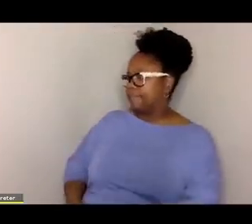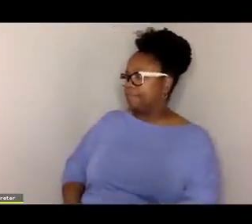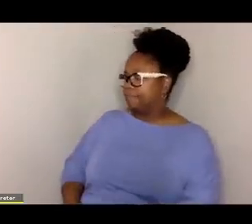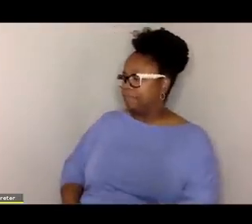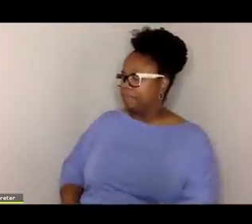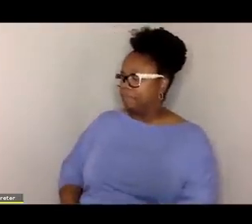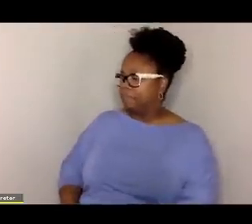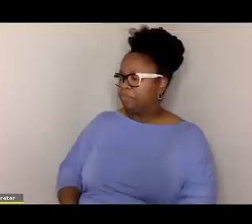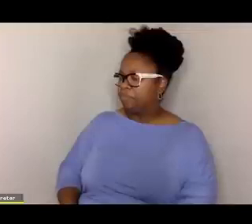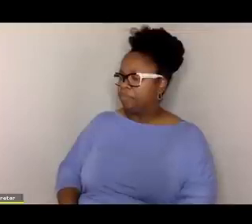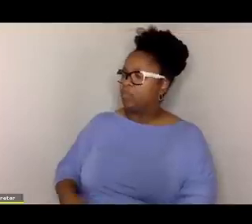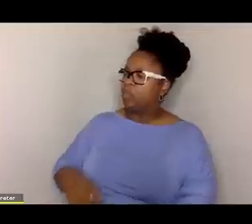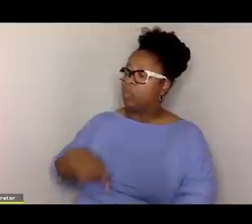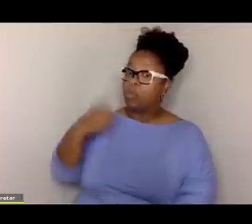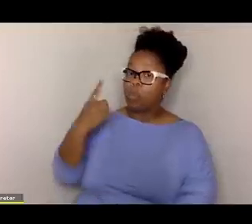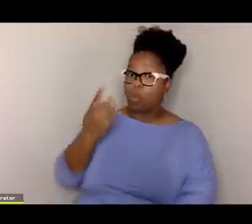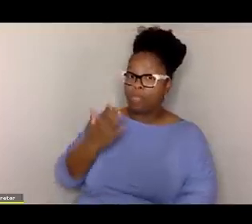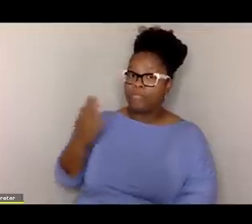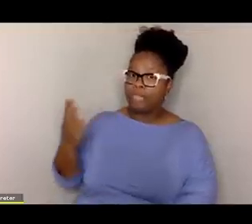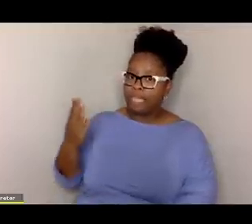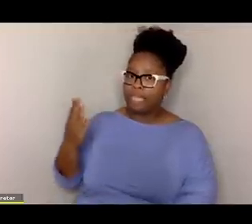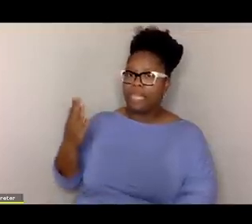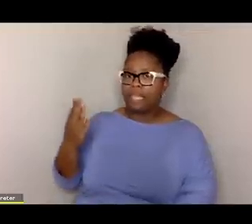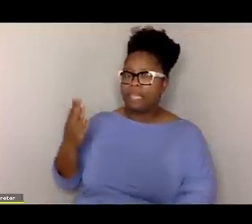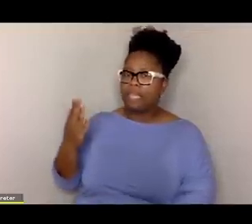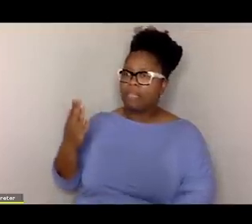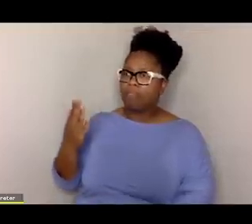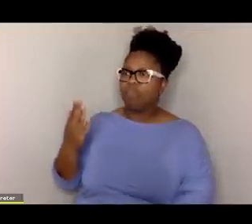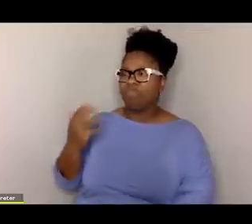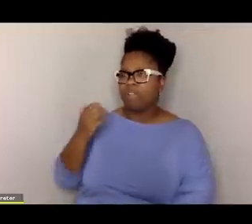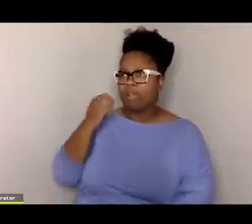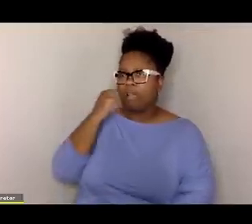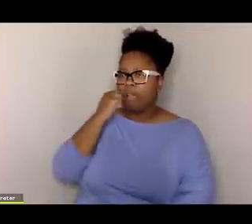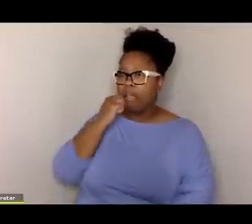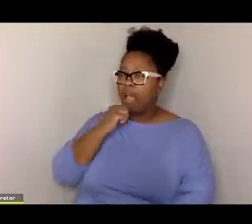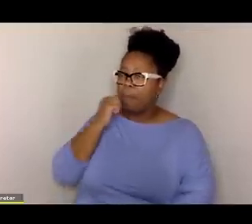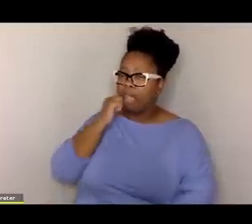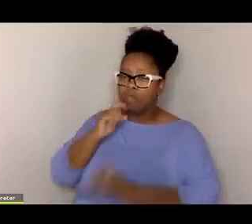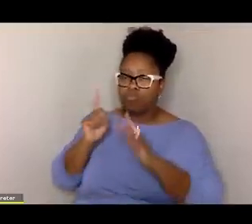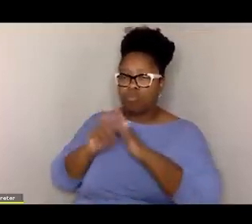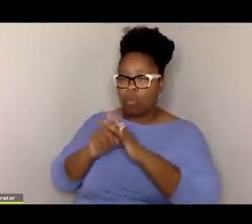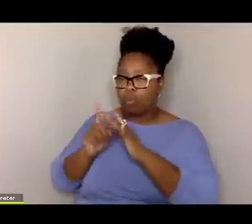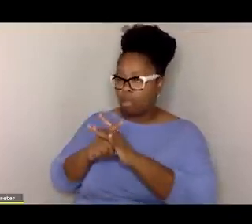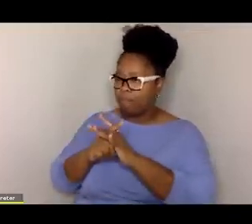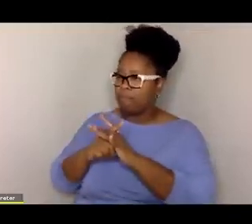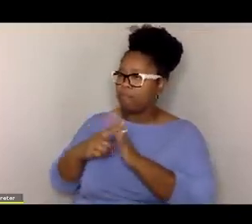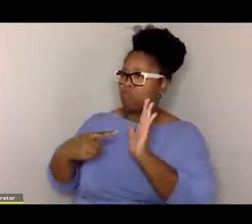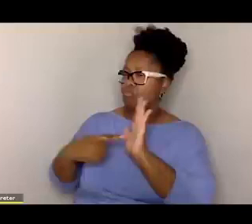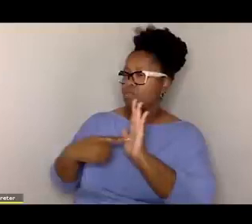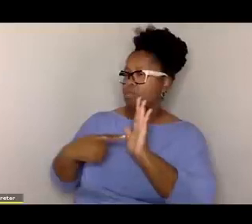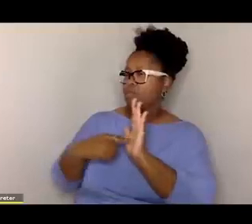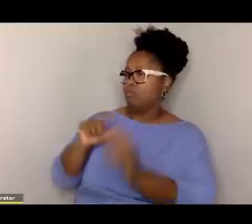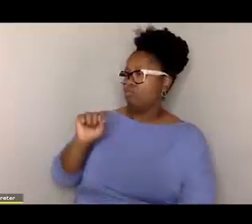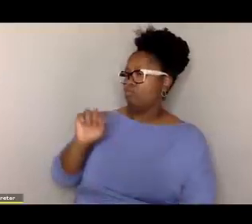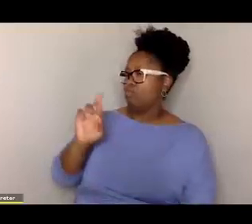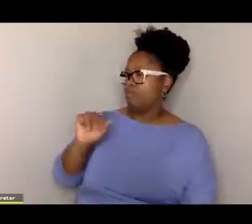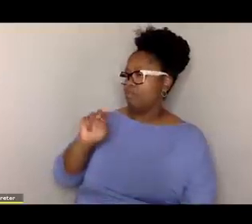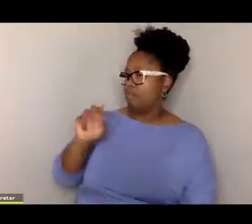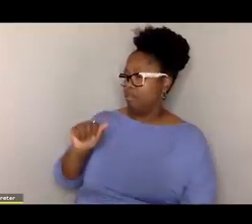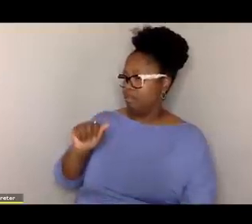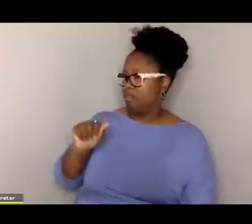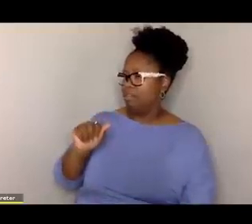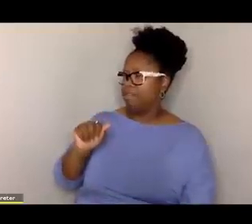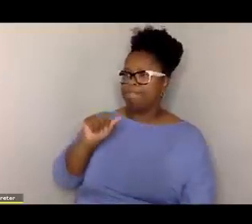You know, one of the things that is a very, very common manifestation of trauma that's seen in the